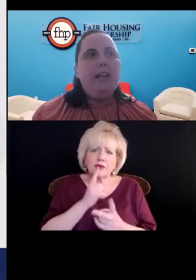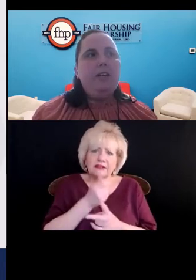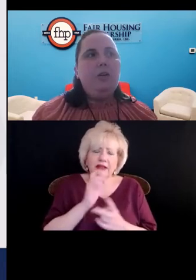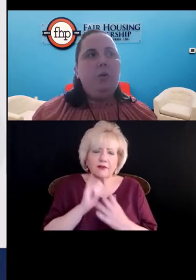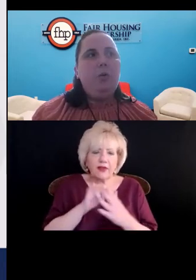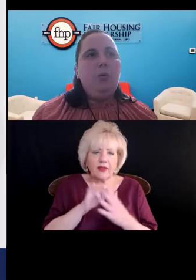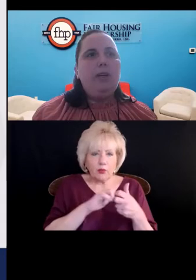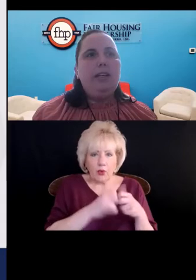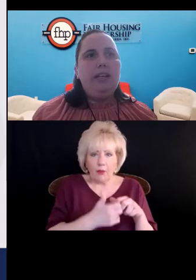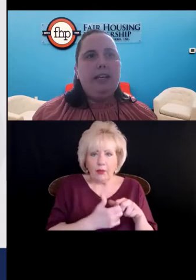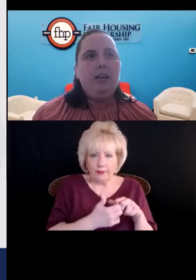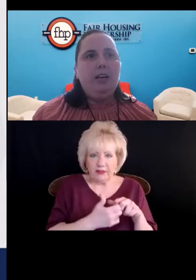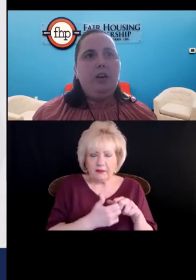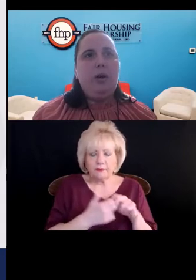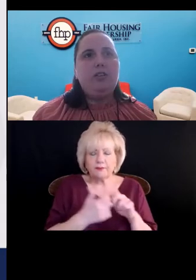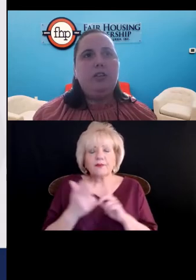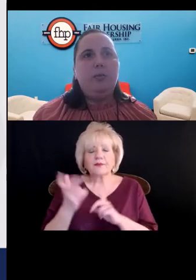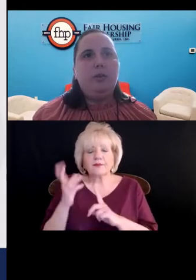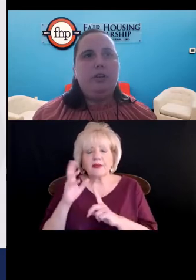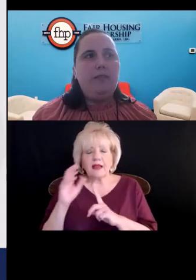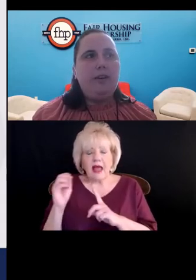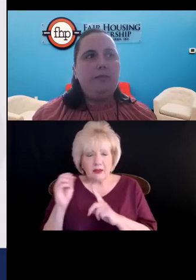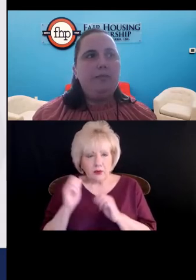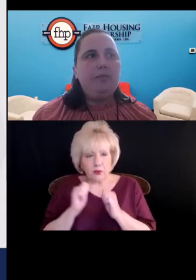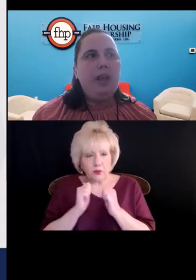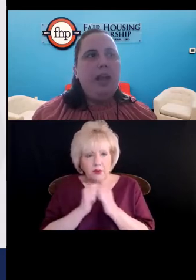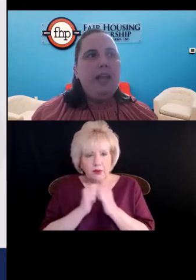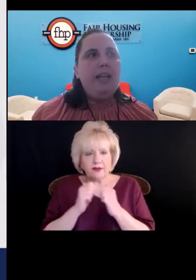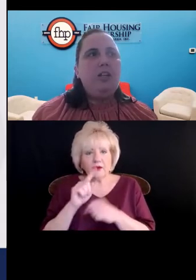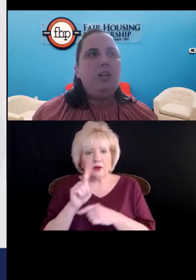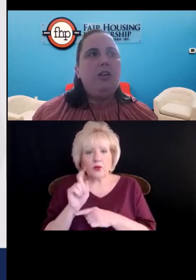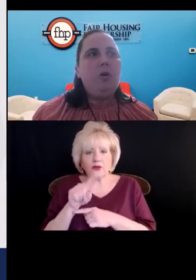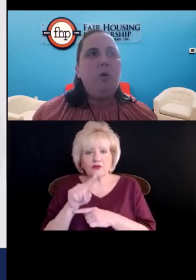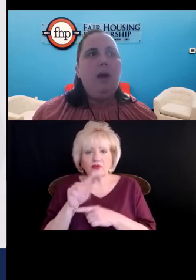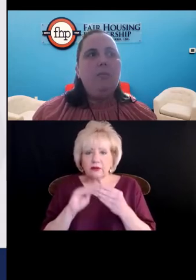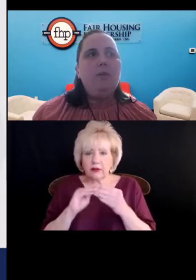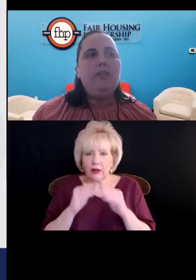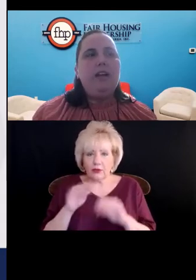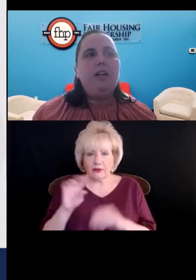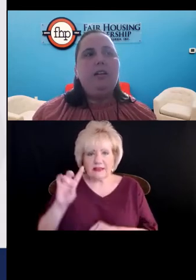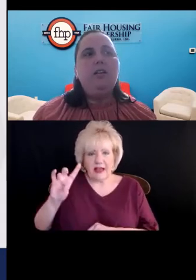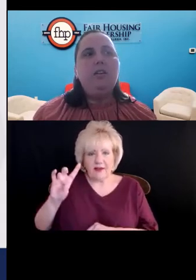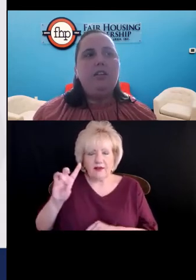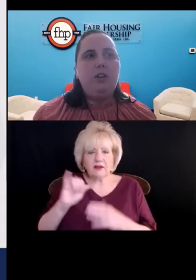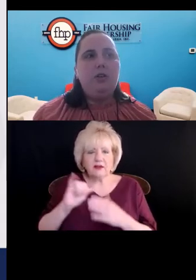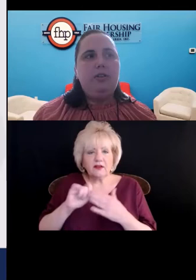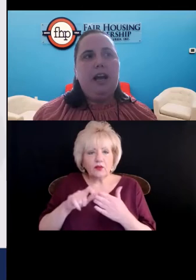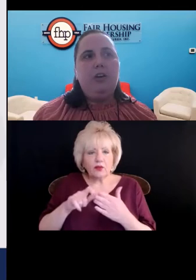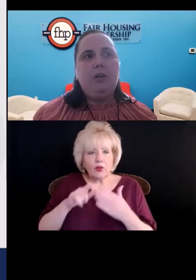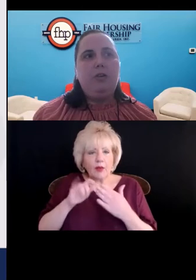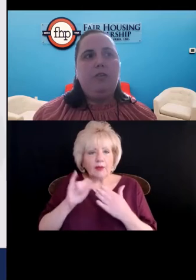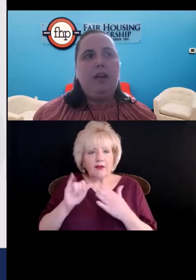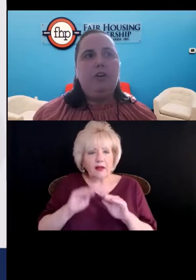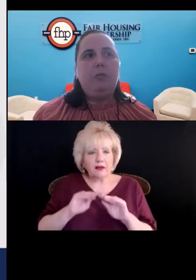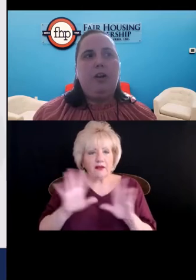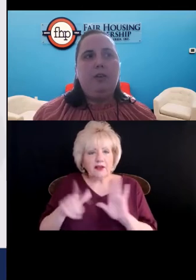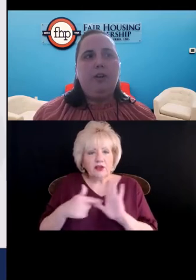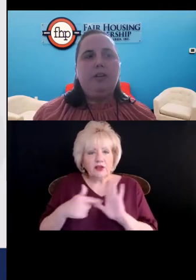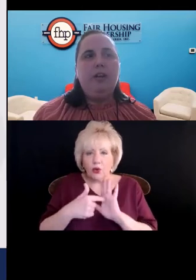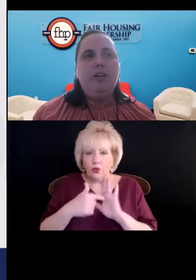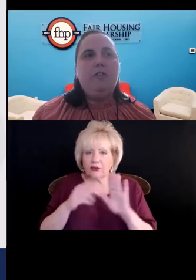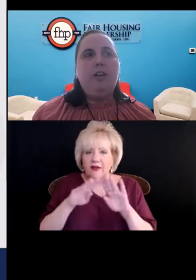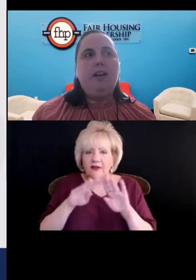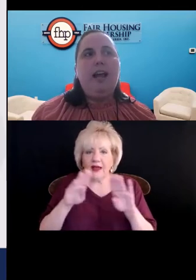And what we see here in question number seven is a requirement that clearly shows the housing provider's